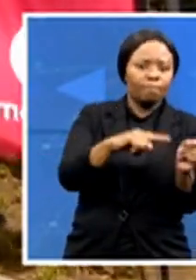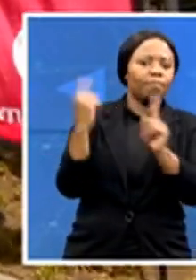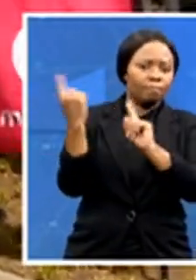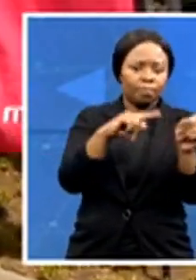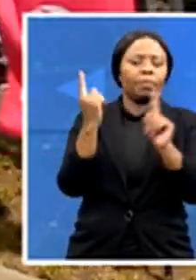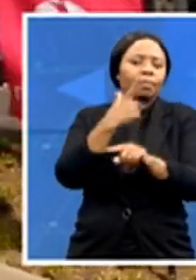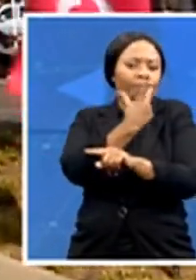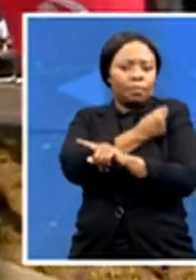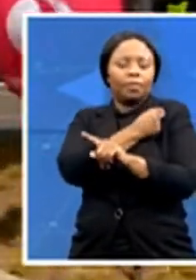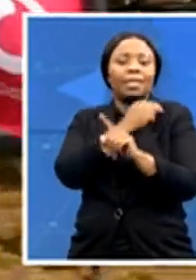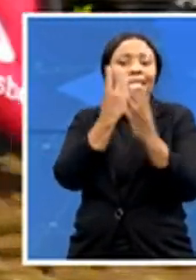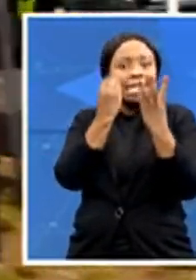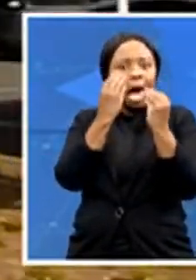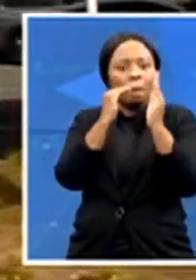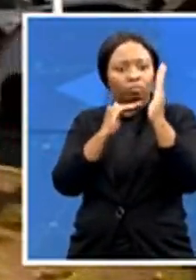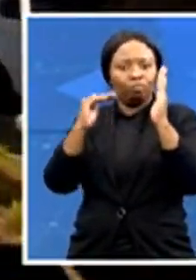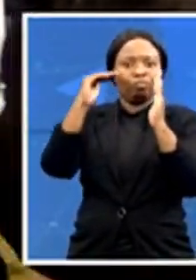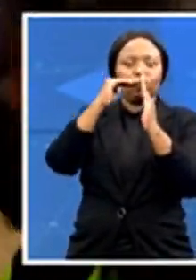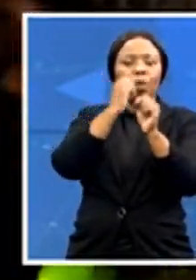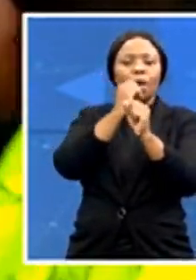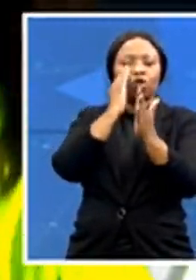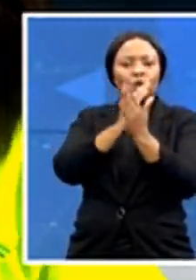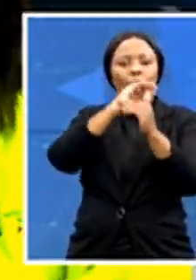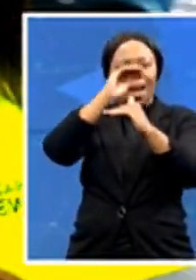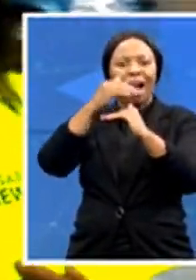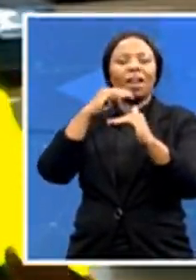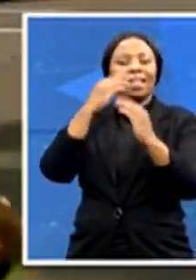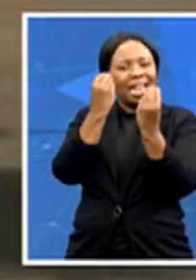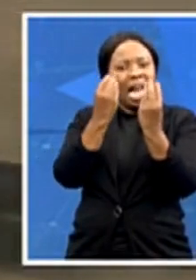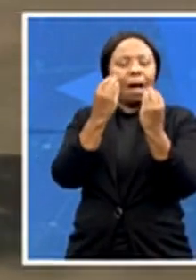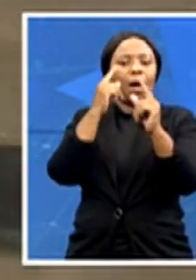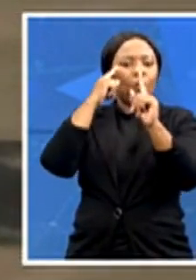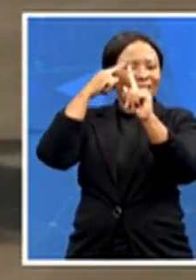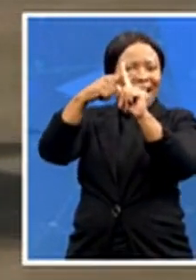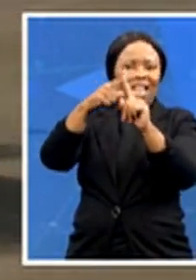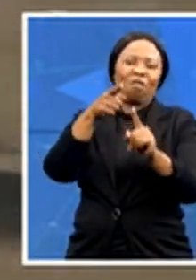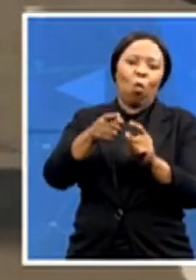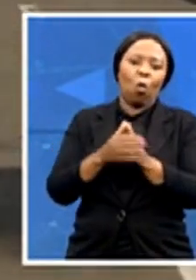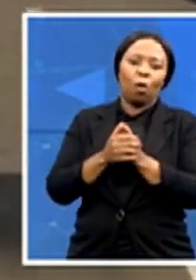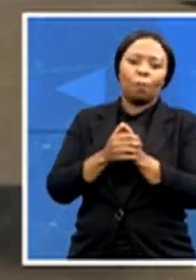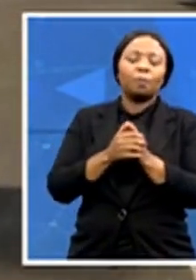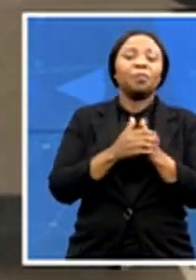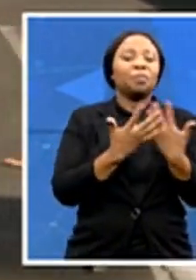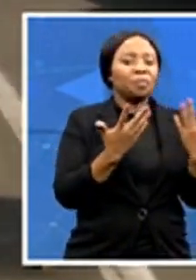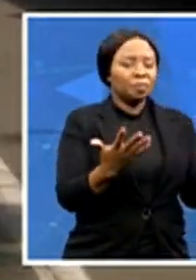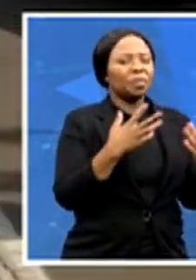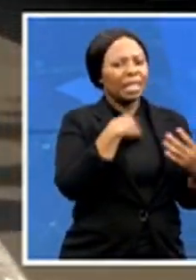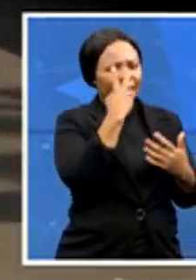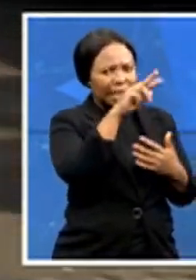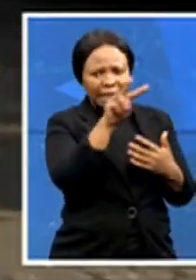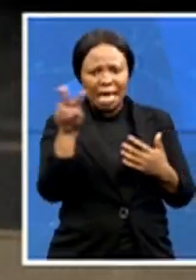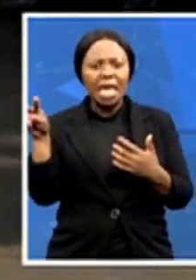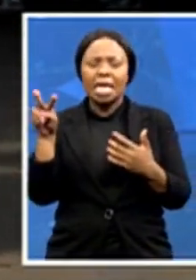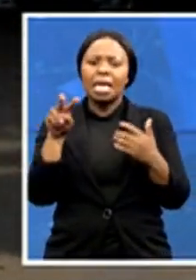immunity in our country. Thank you so much for speaking to us. We've seen a number of young people. So this site is being